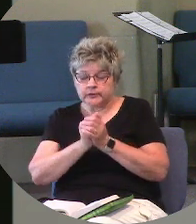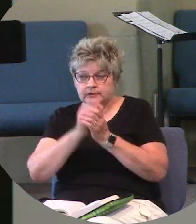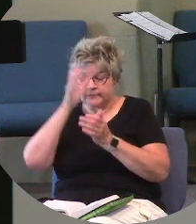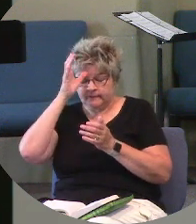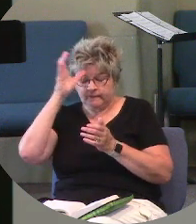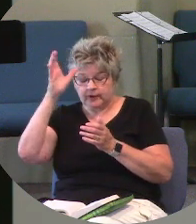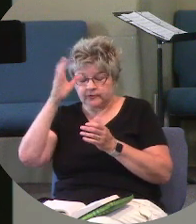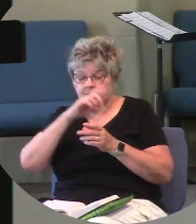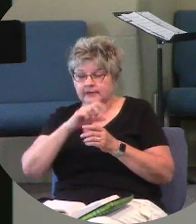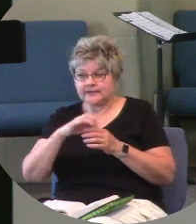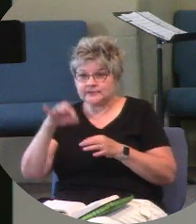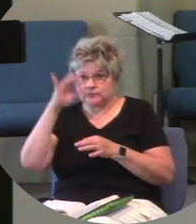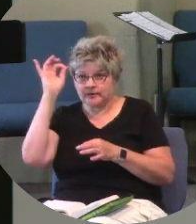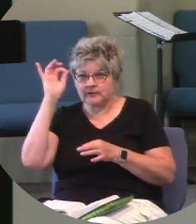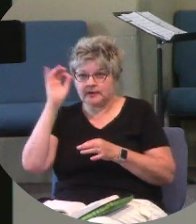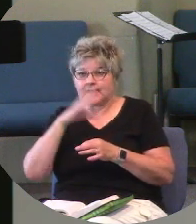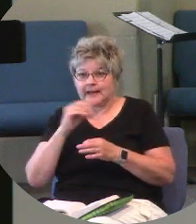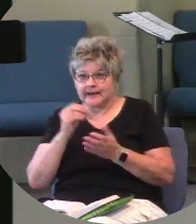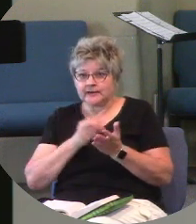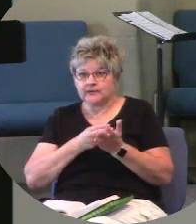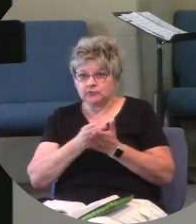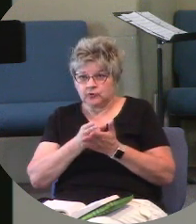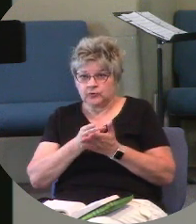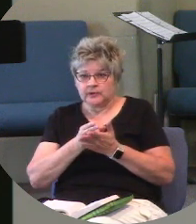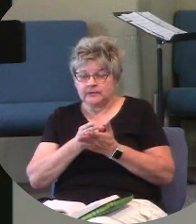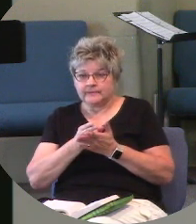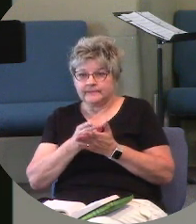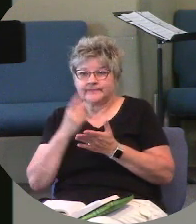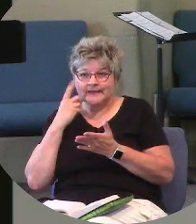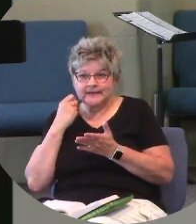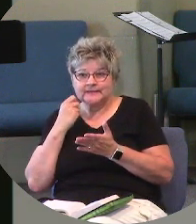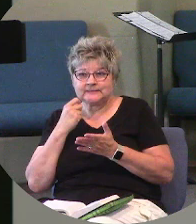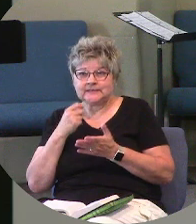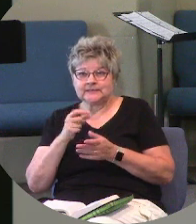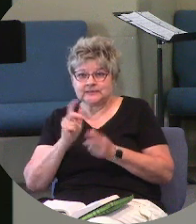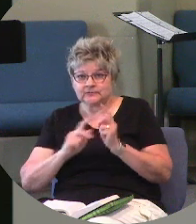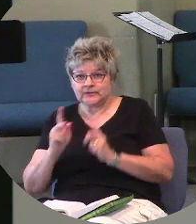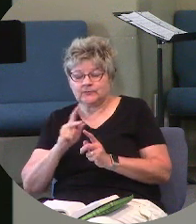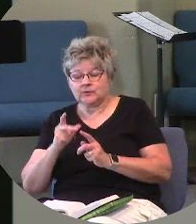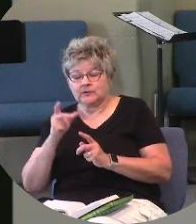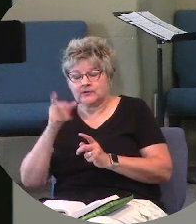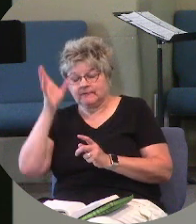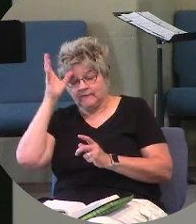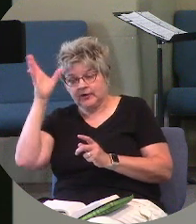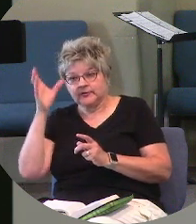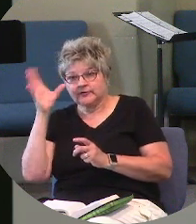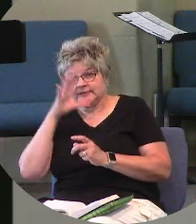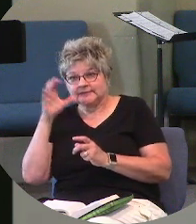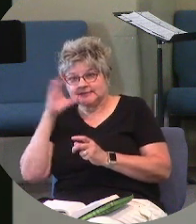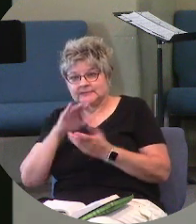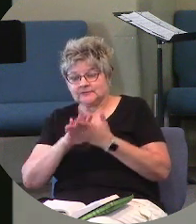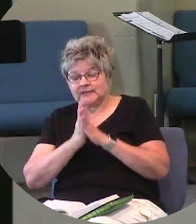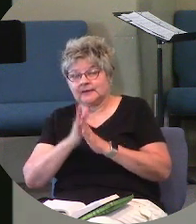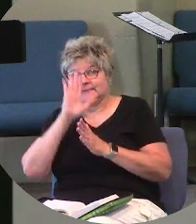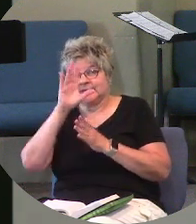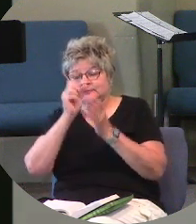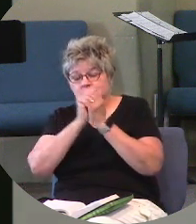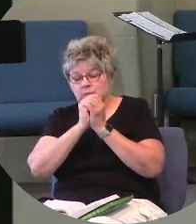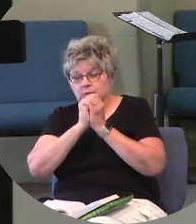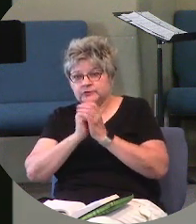and truth for such people the Father seeks to be His worshipers. God is spirit